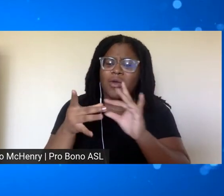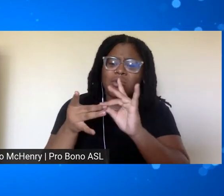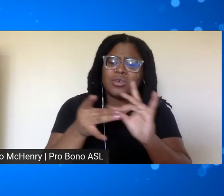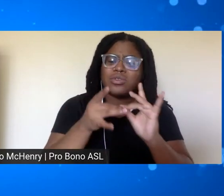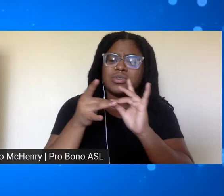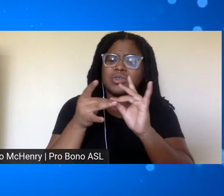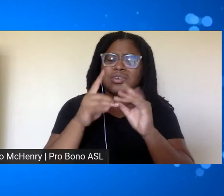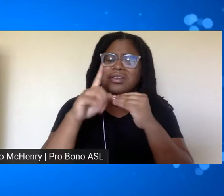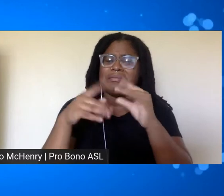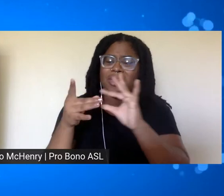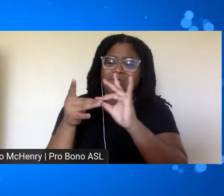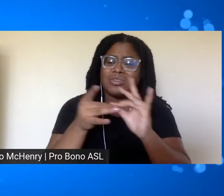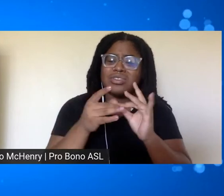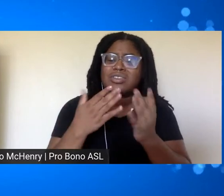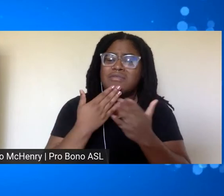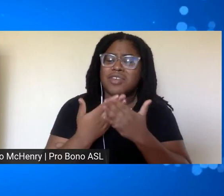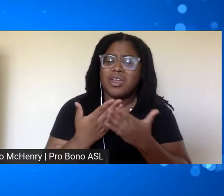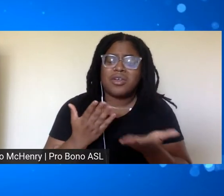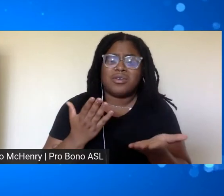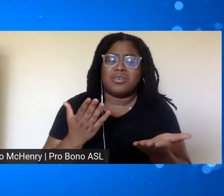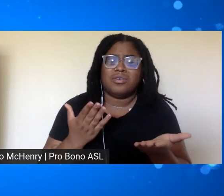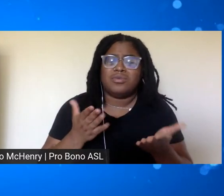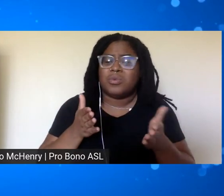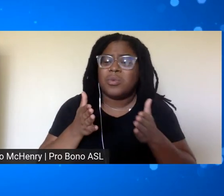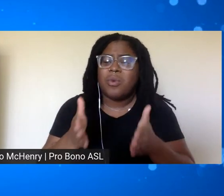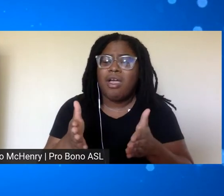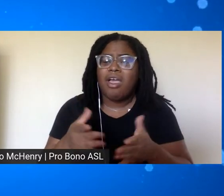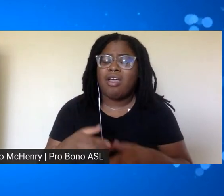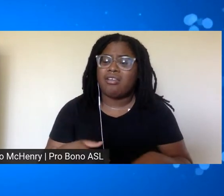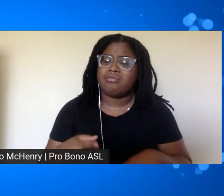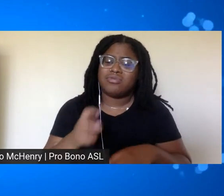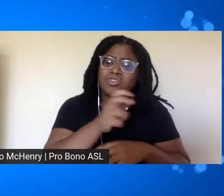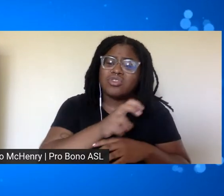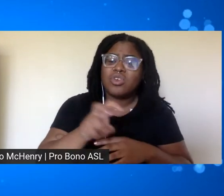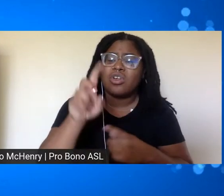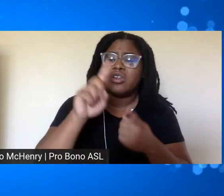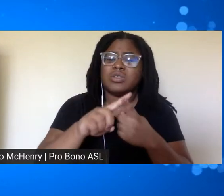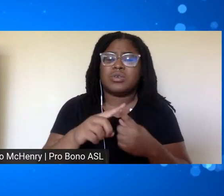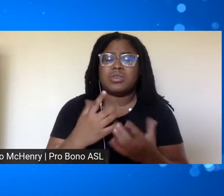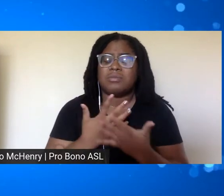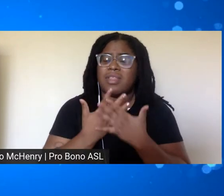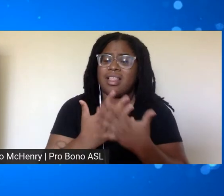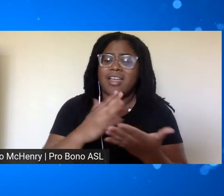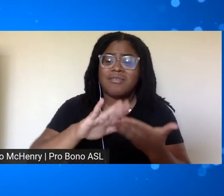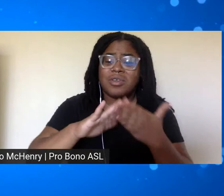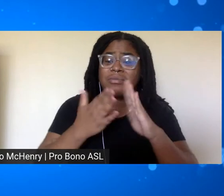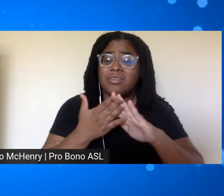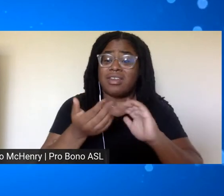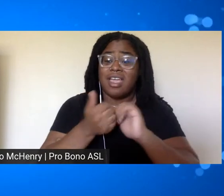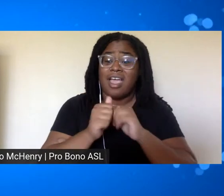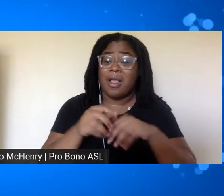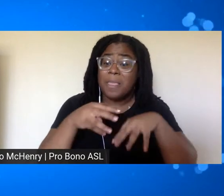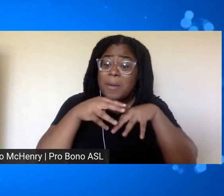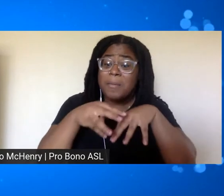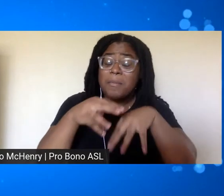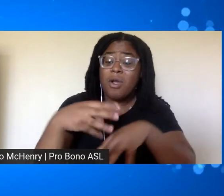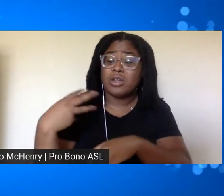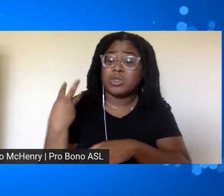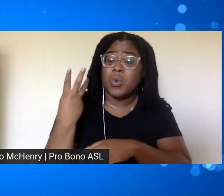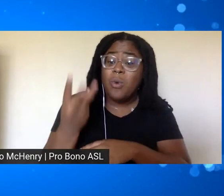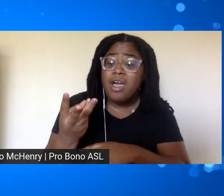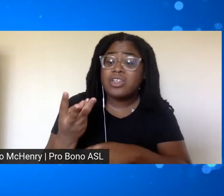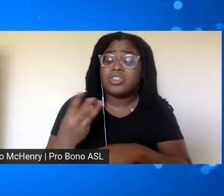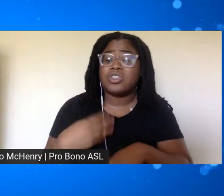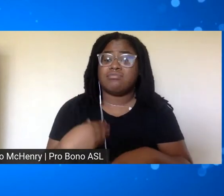coalition of good will our pathway to the beloved community and how the march on washington and the i have a dream speech